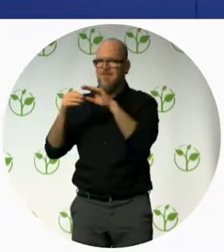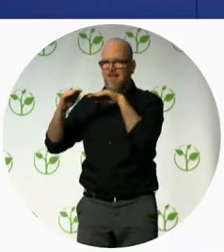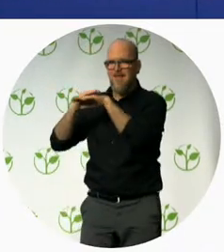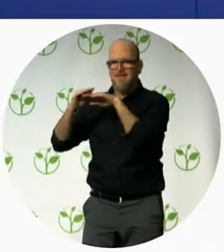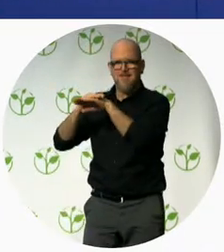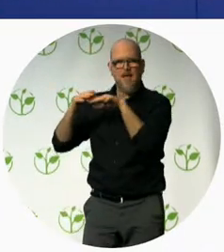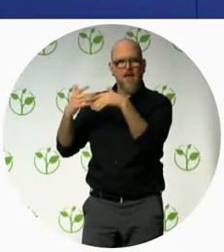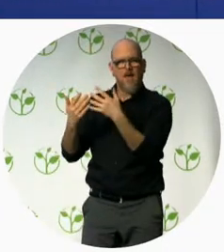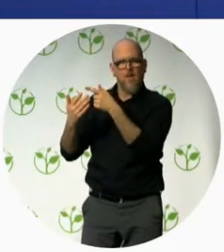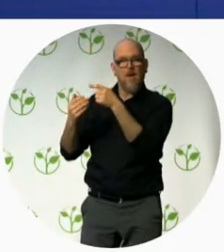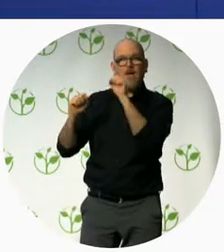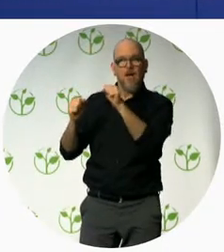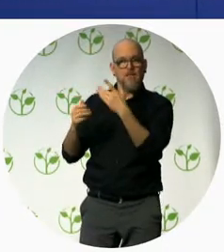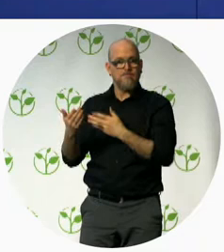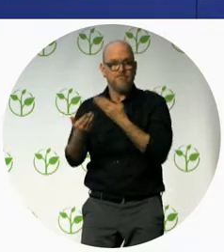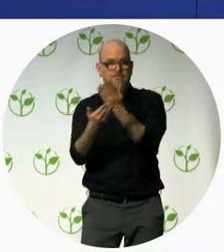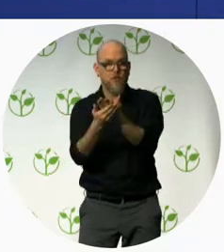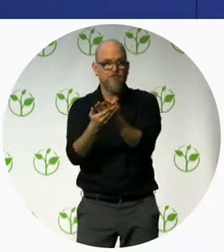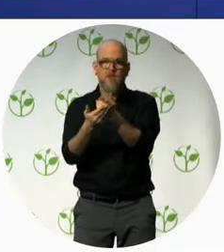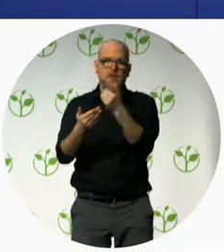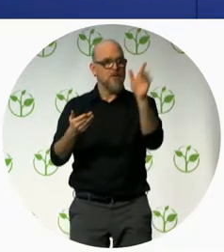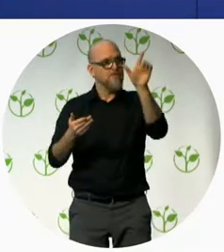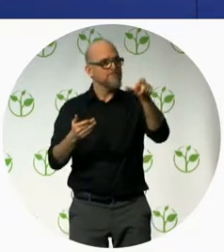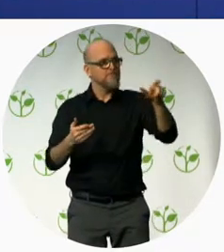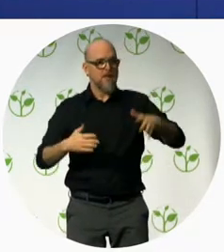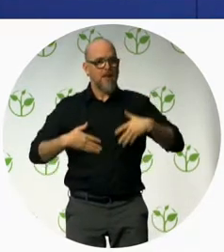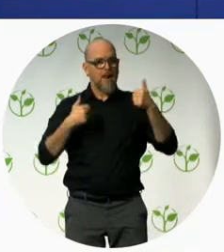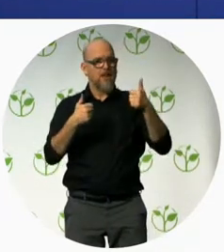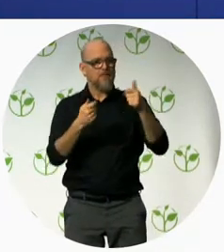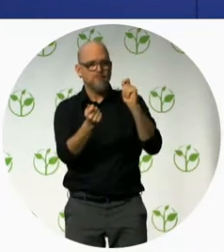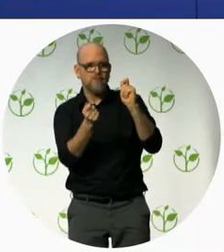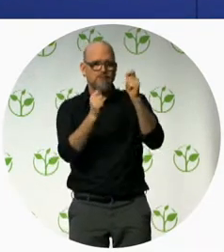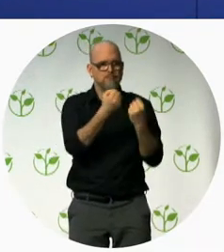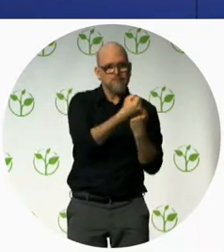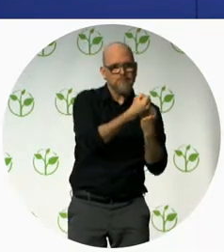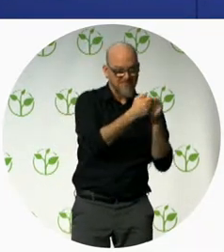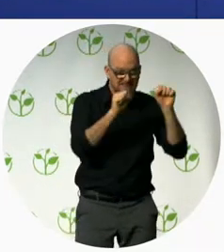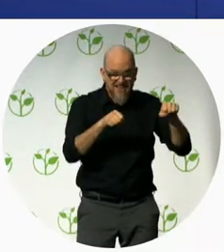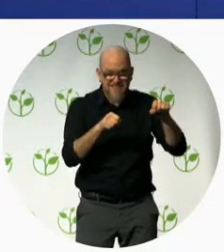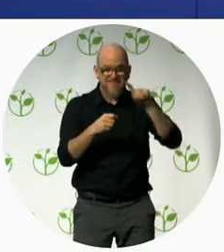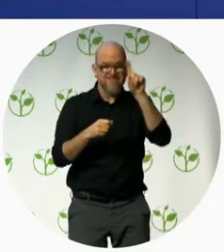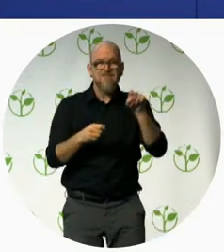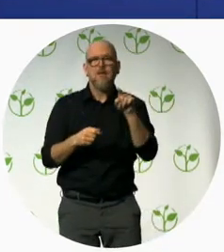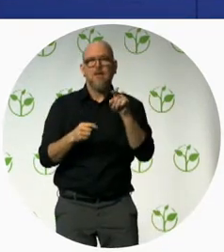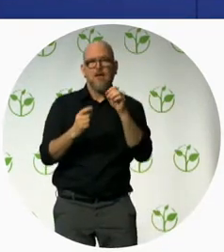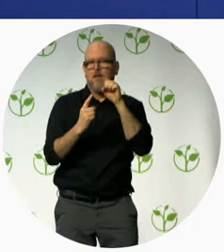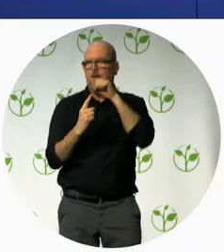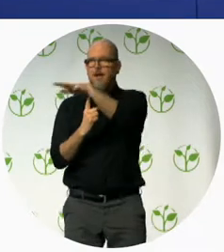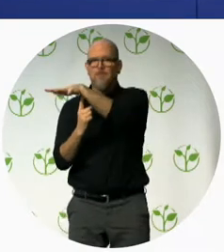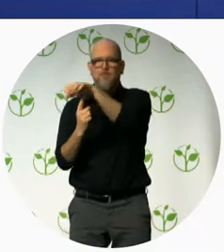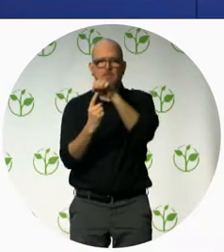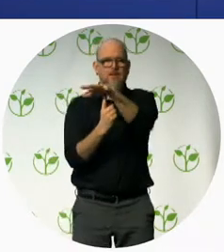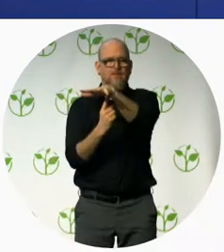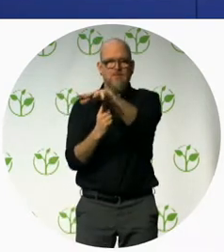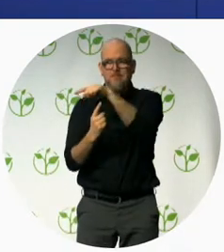important not only for its own sake but because it directly impacts an individual's ability to claim their other human rights these